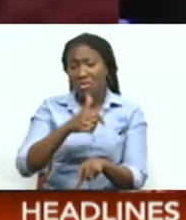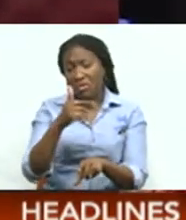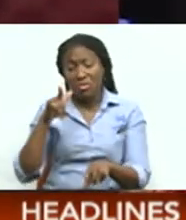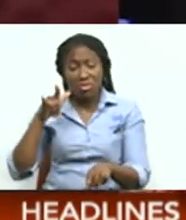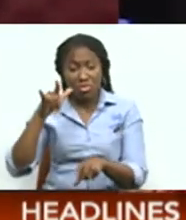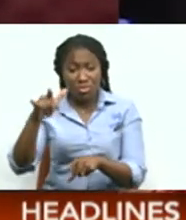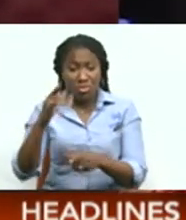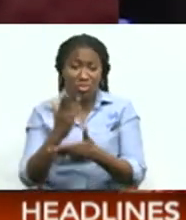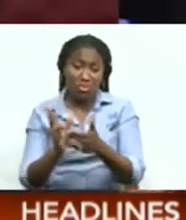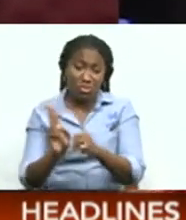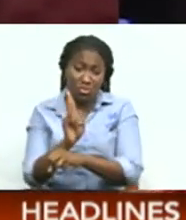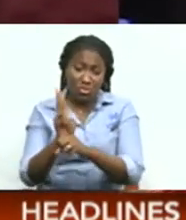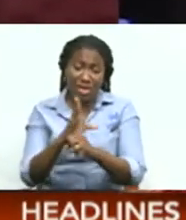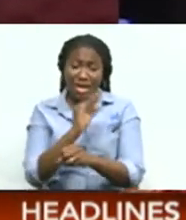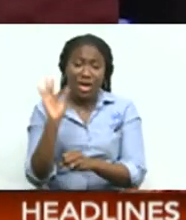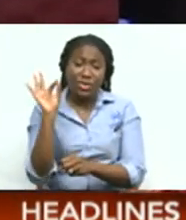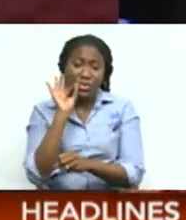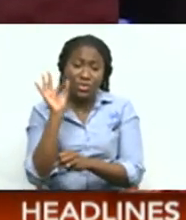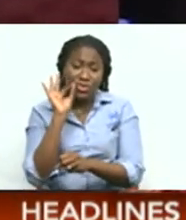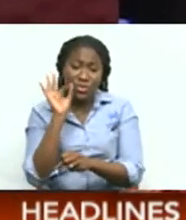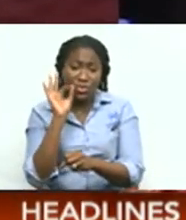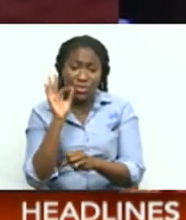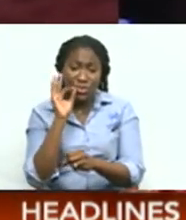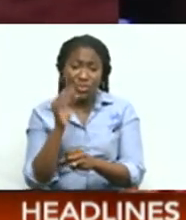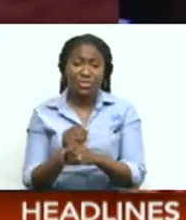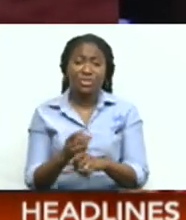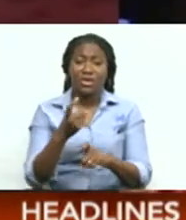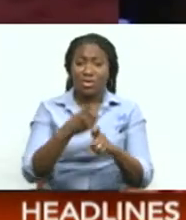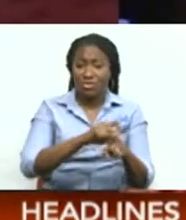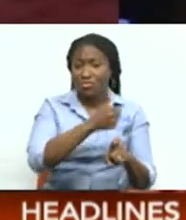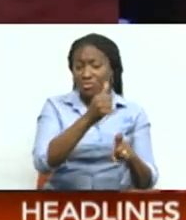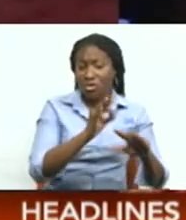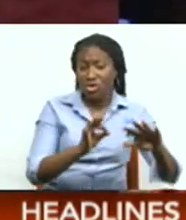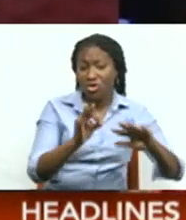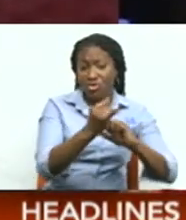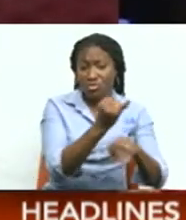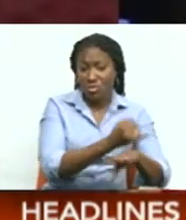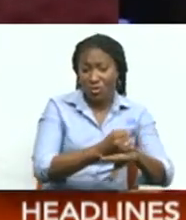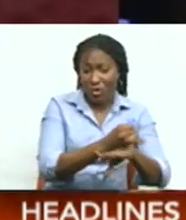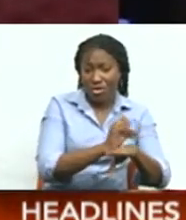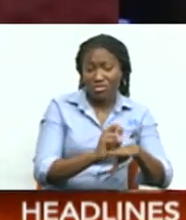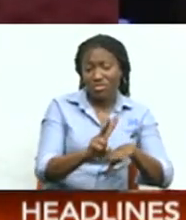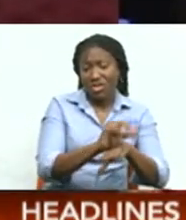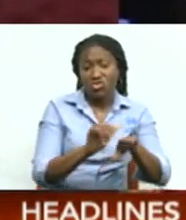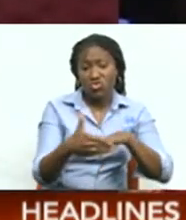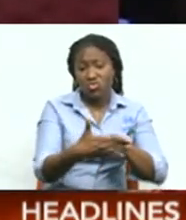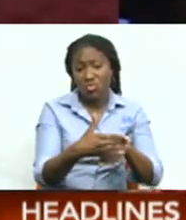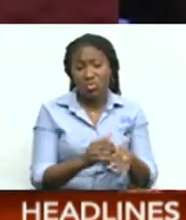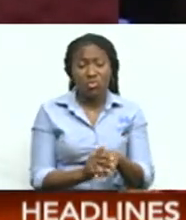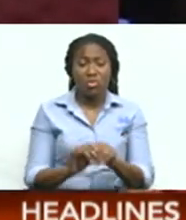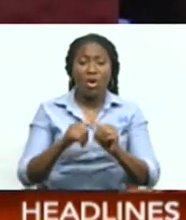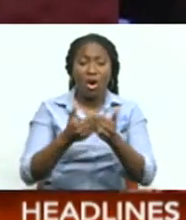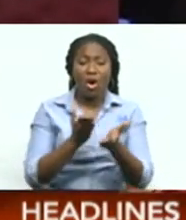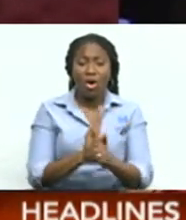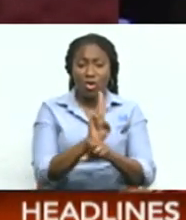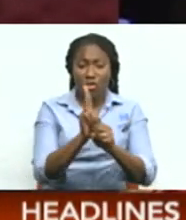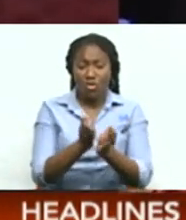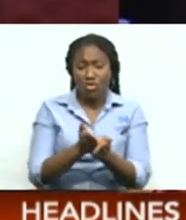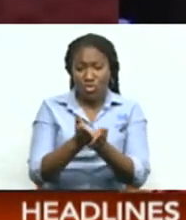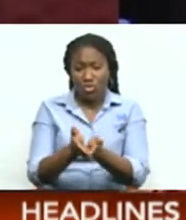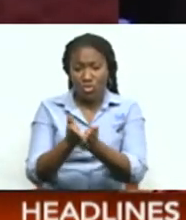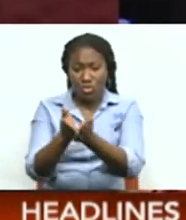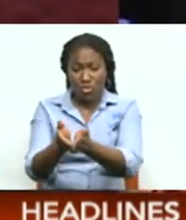Marijuana destined to Trinidad come from other Caribbean islands And in Jamaica via pirogues Loose cargo